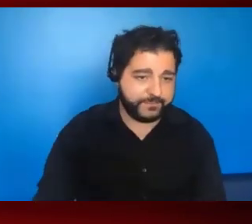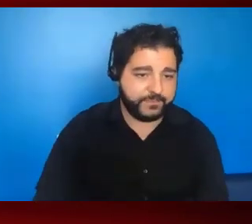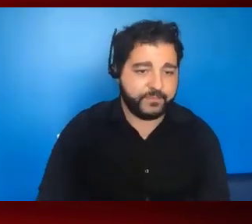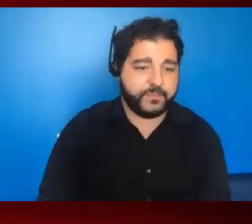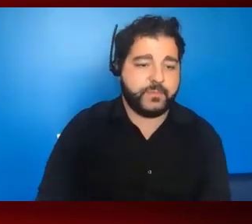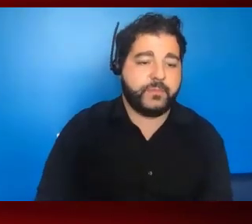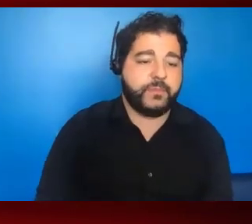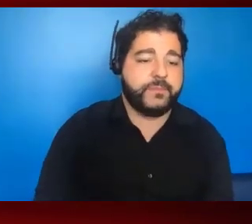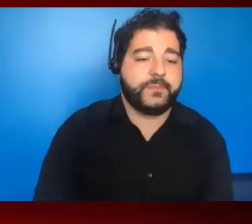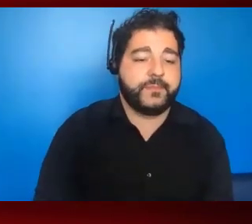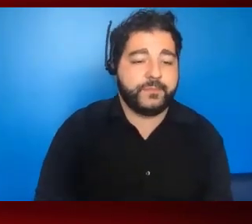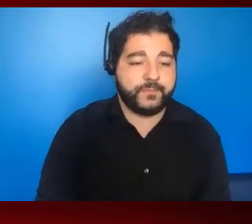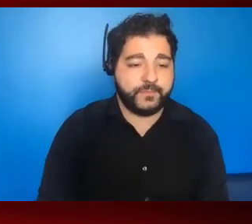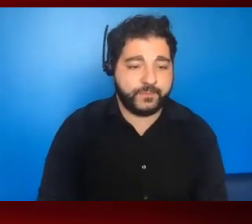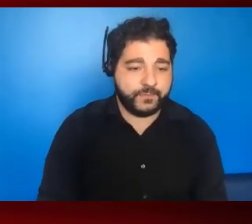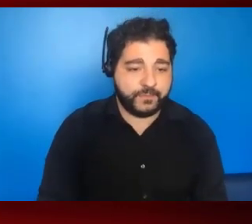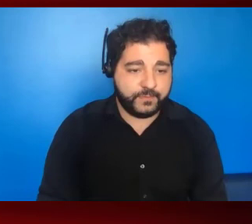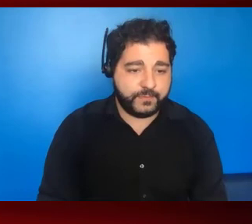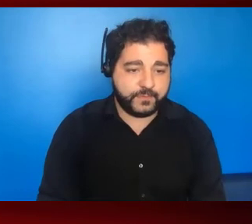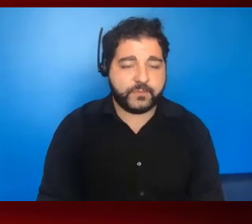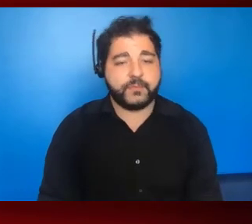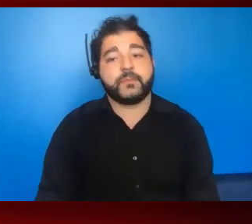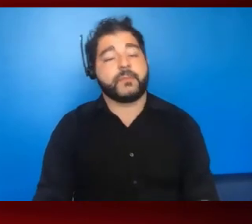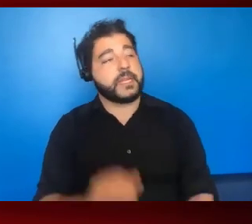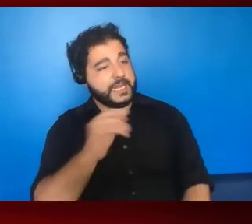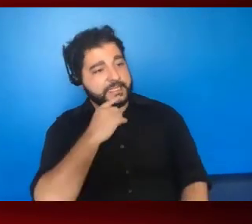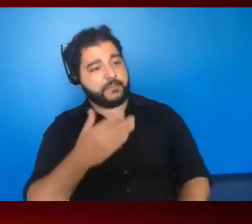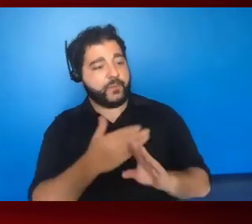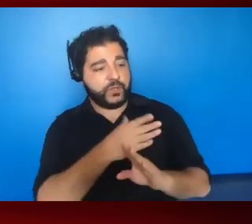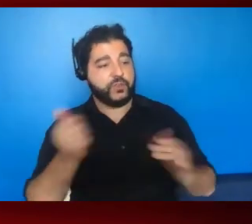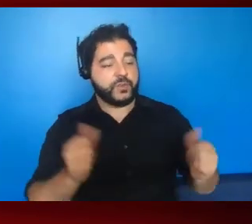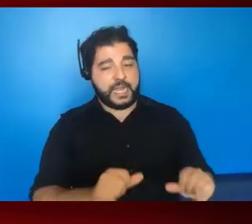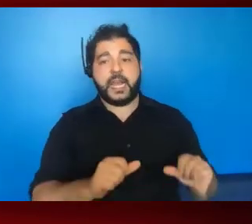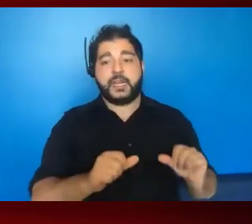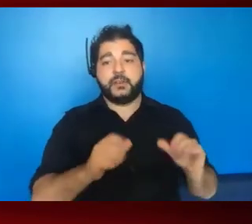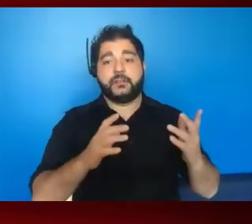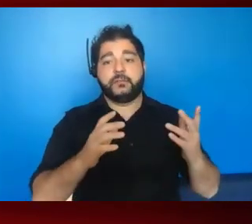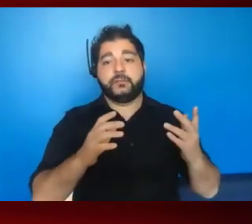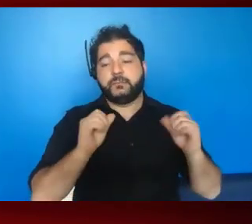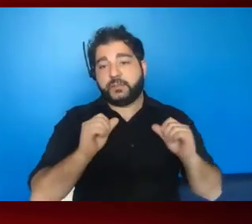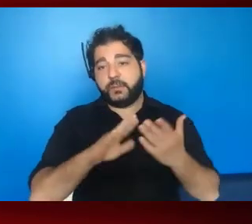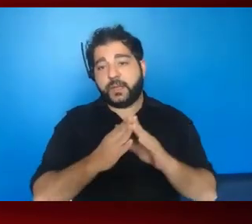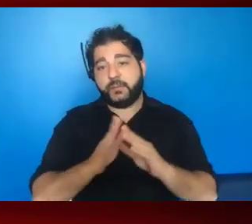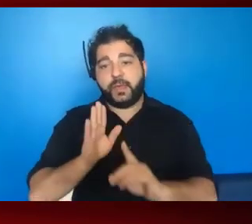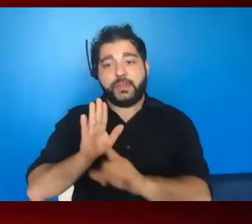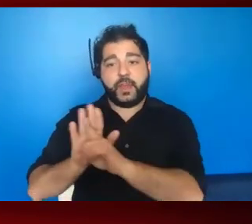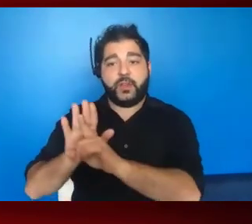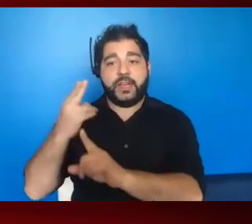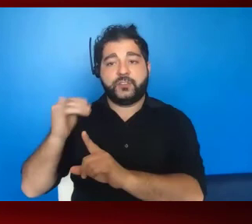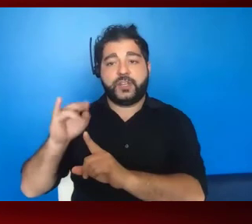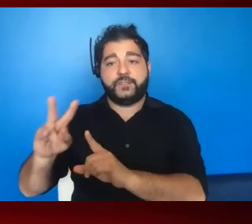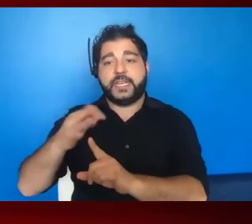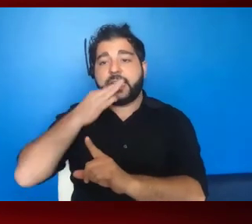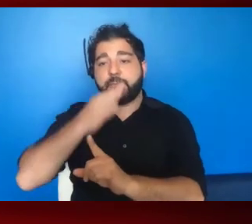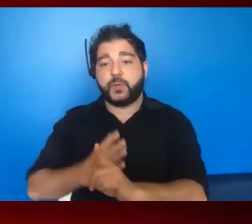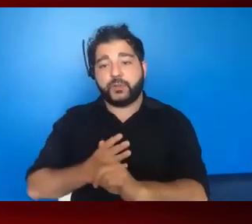states. And like I said earlier, you could theoretically end up being their HIV expert.